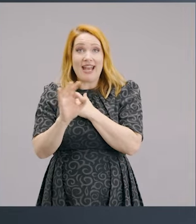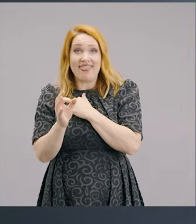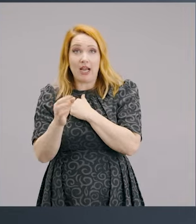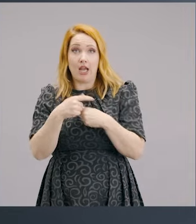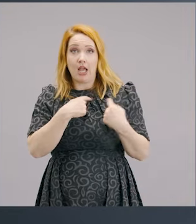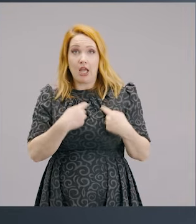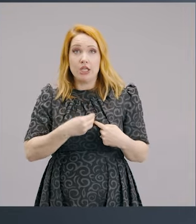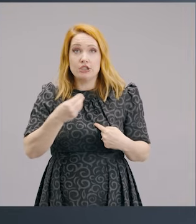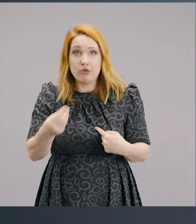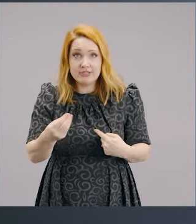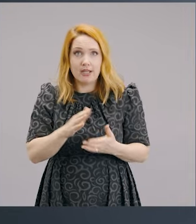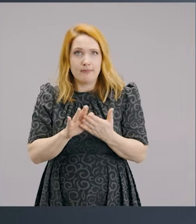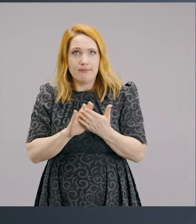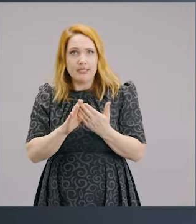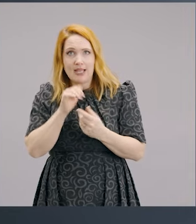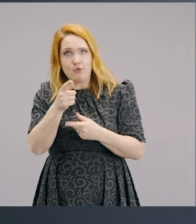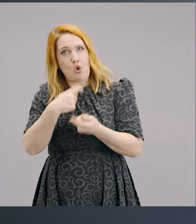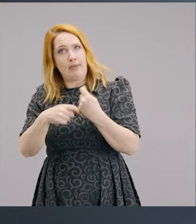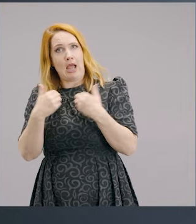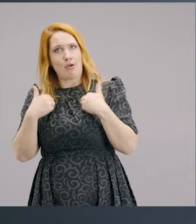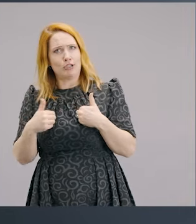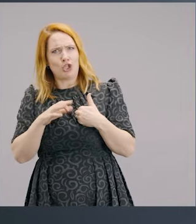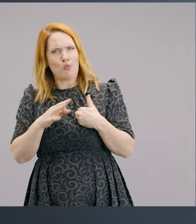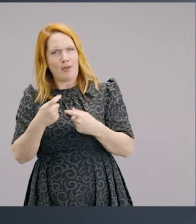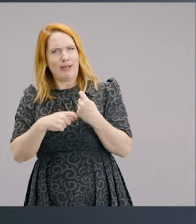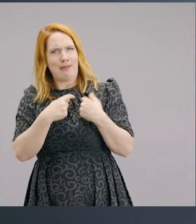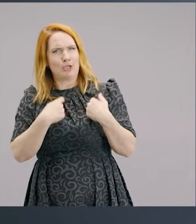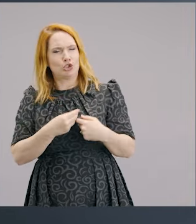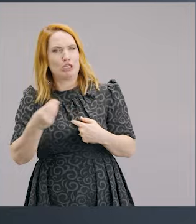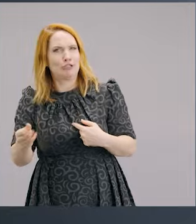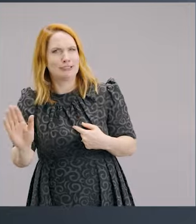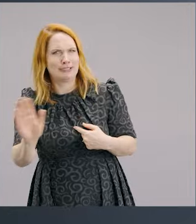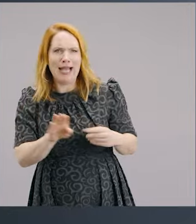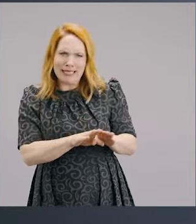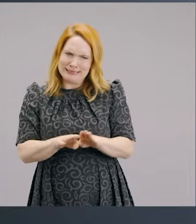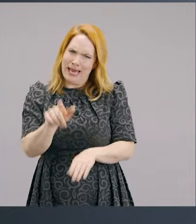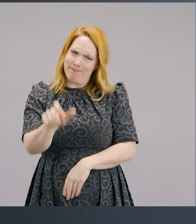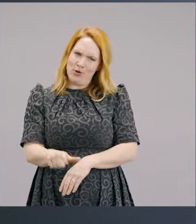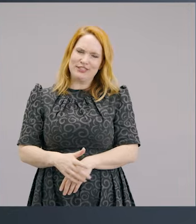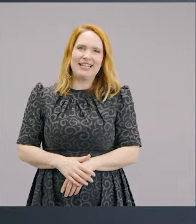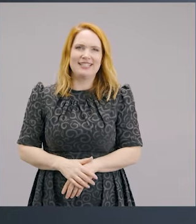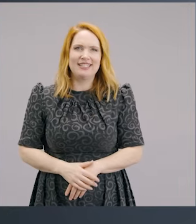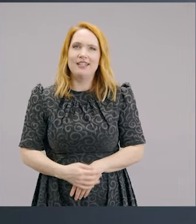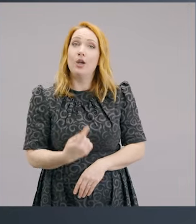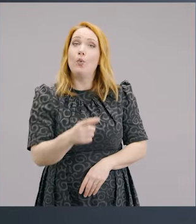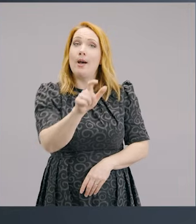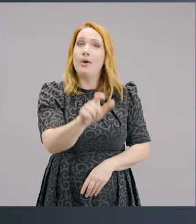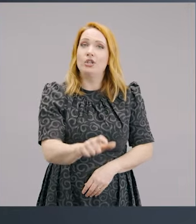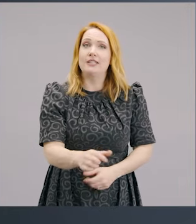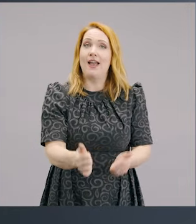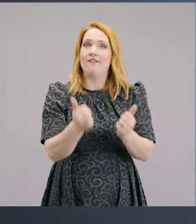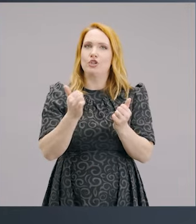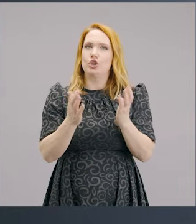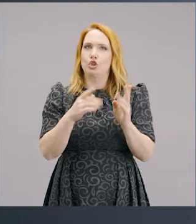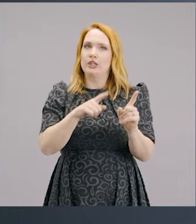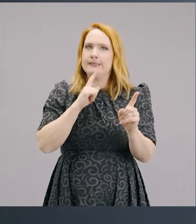when you're rich. We had a guy, I met a guy overseas once and he came over to visit us, he'd heard about our church and he